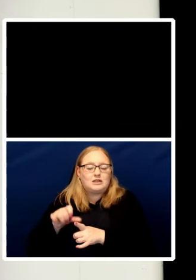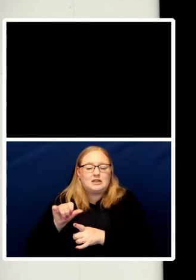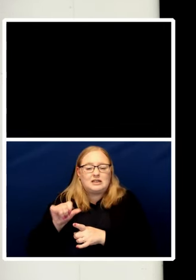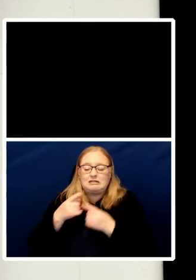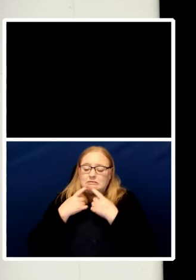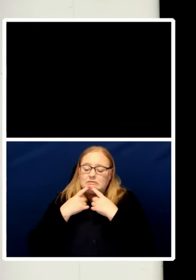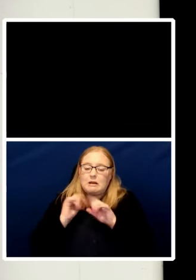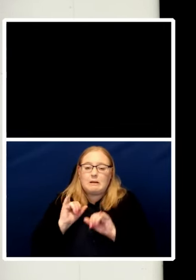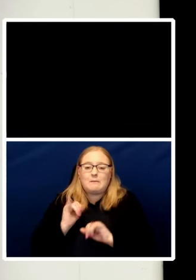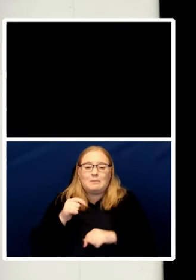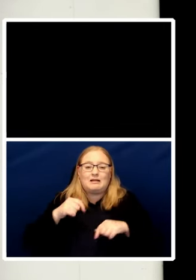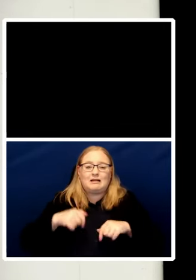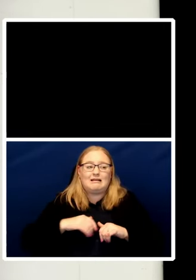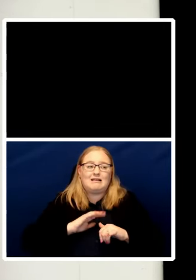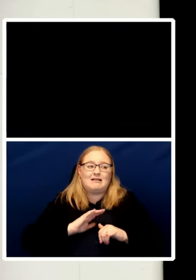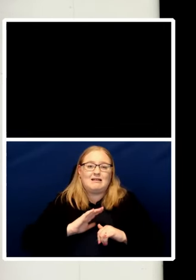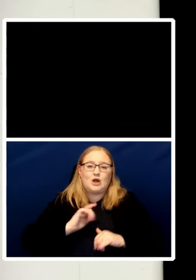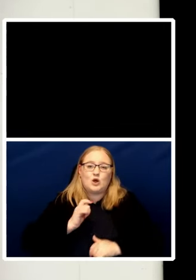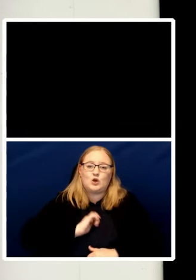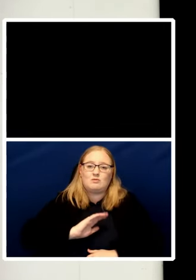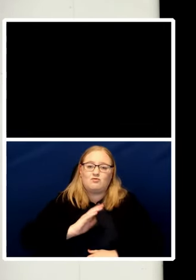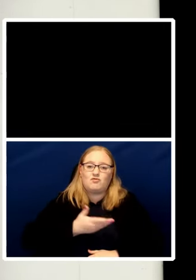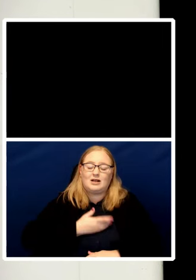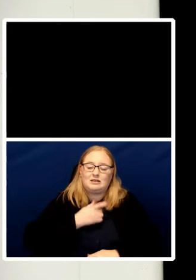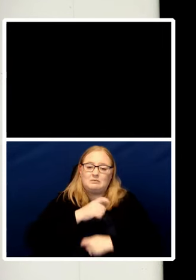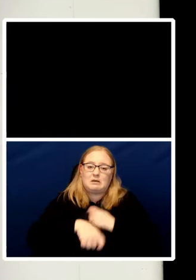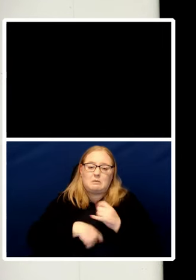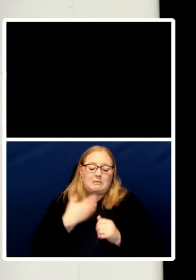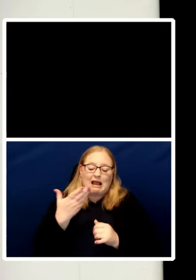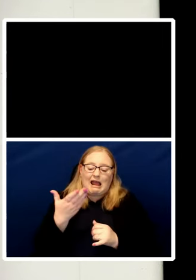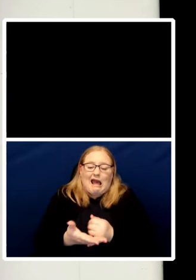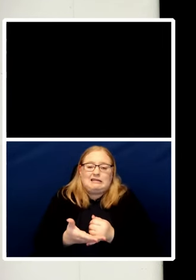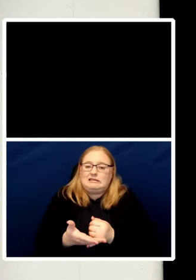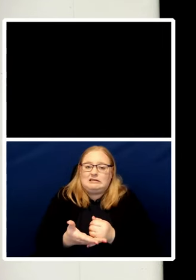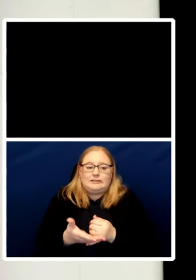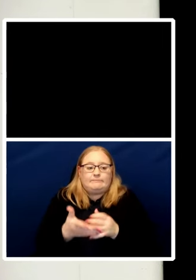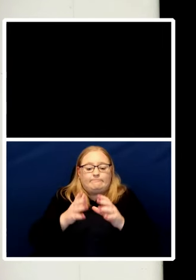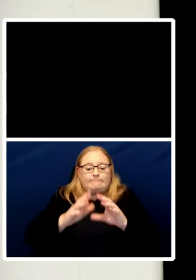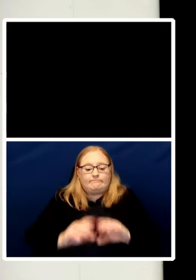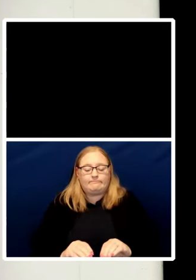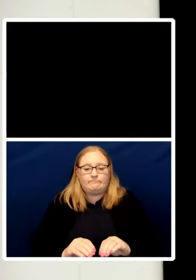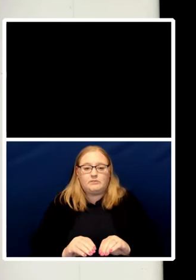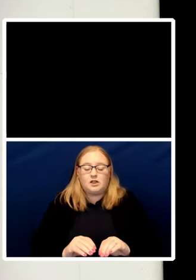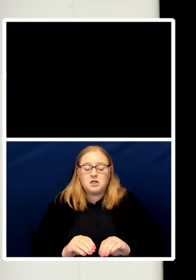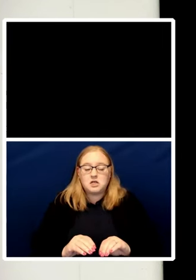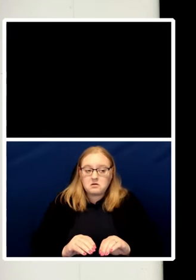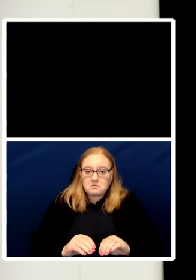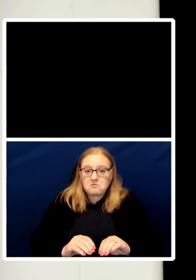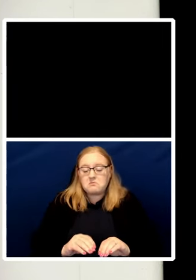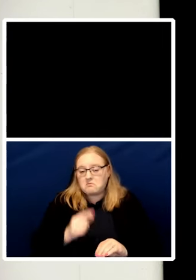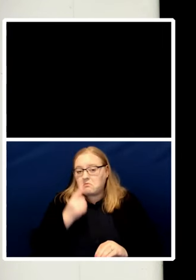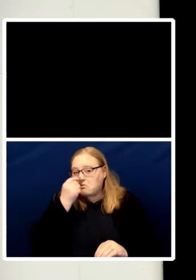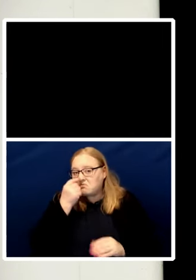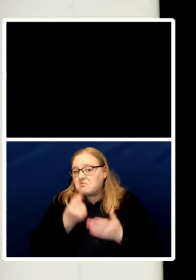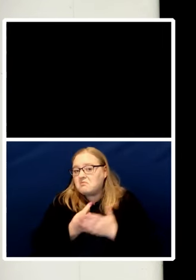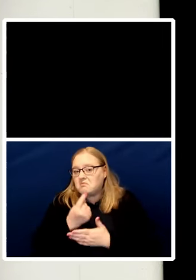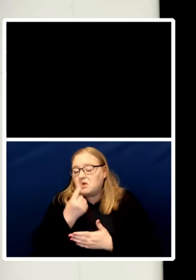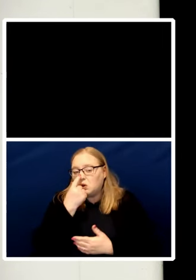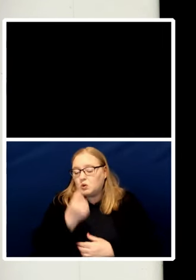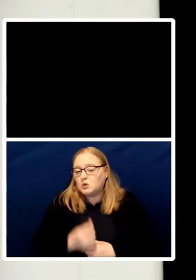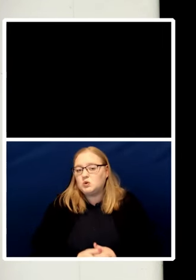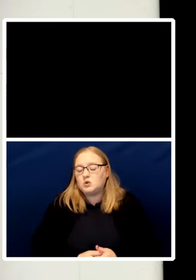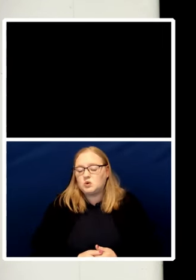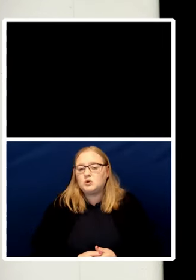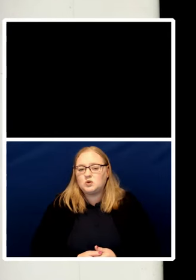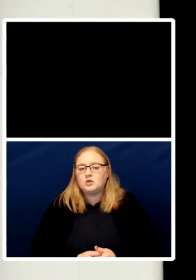for human rights I think that's not implausible I think certainly we're at a moment in our